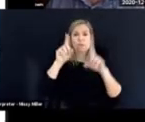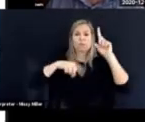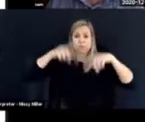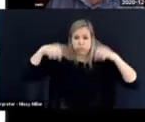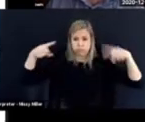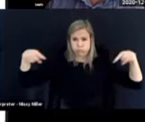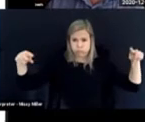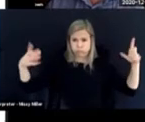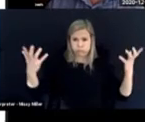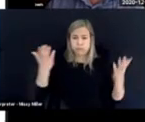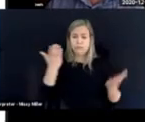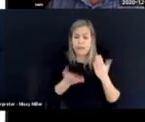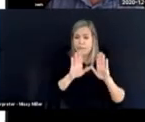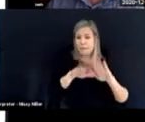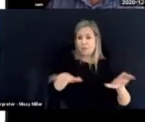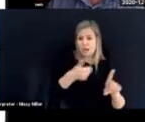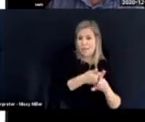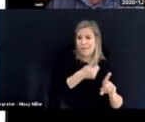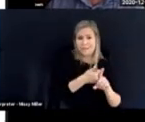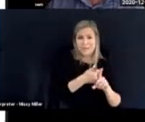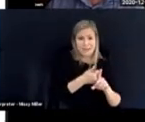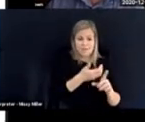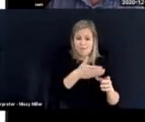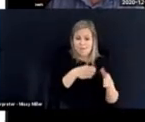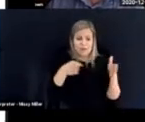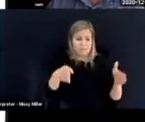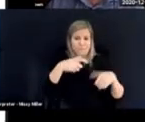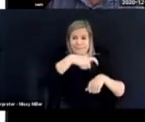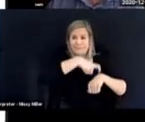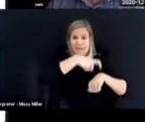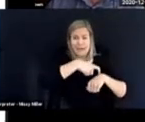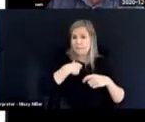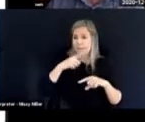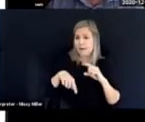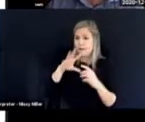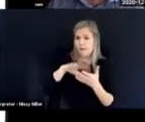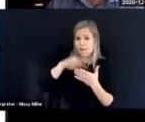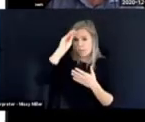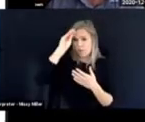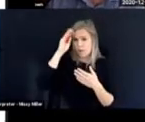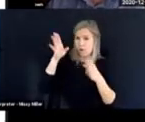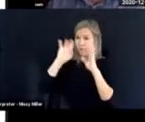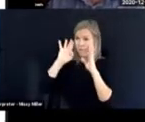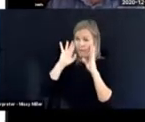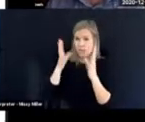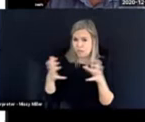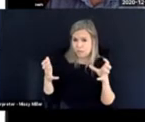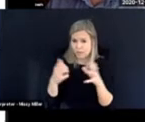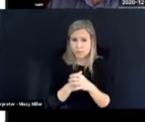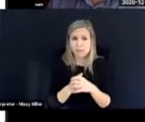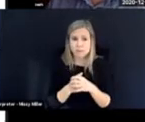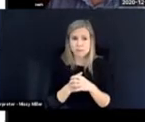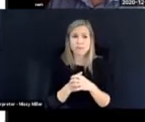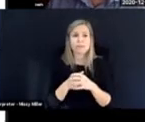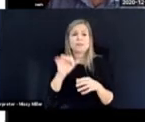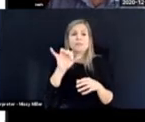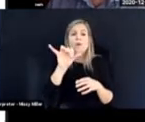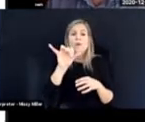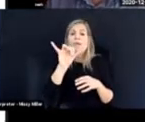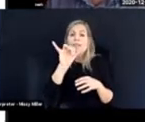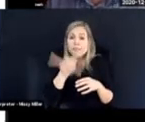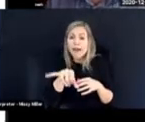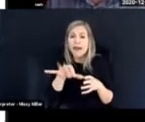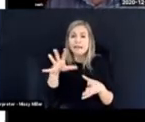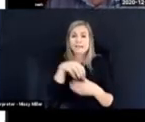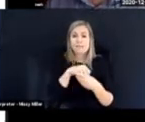and periods when the child may be unavailable for attending and learning. And those things are probably